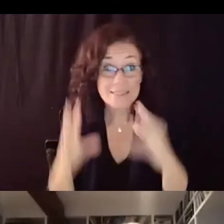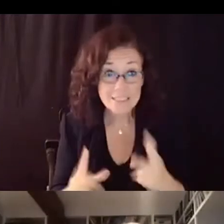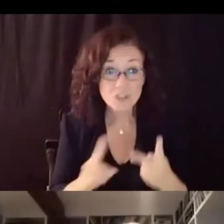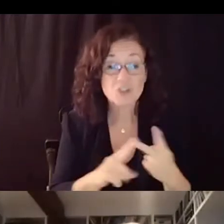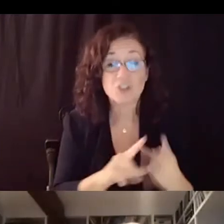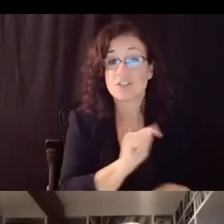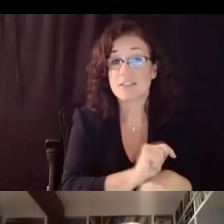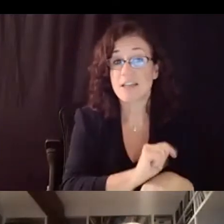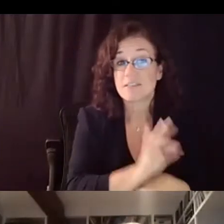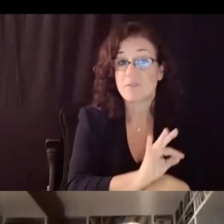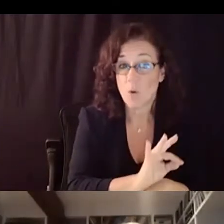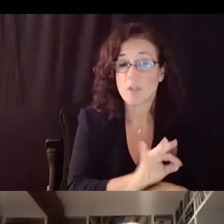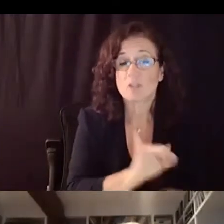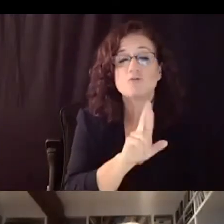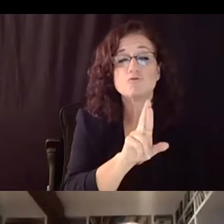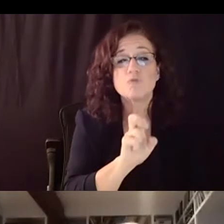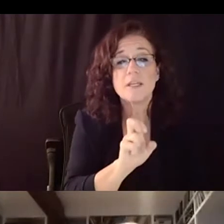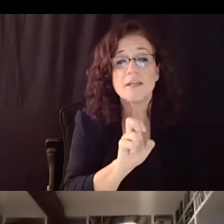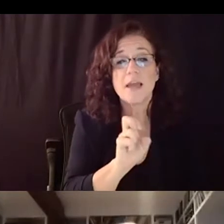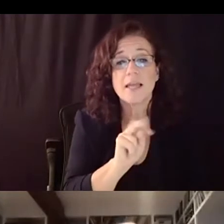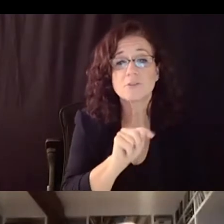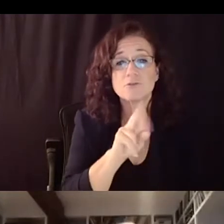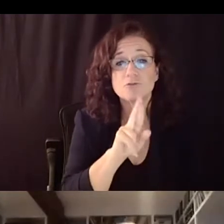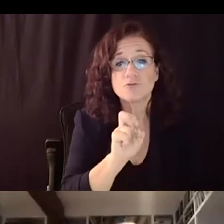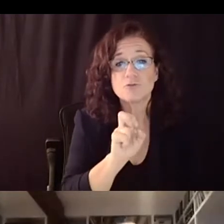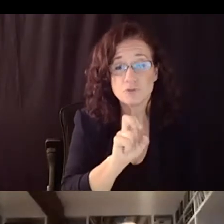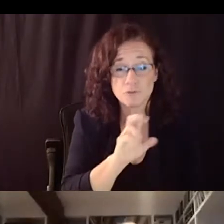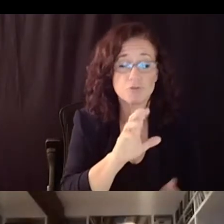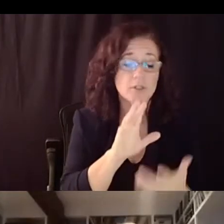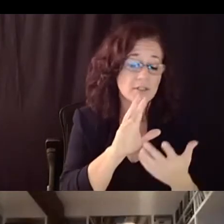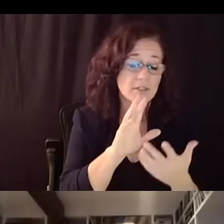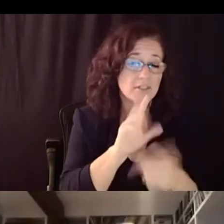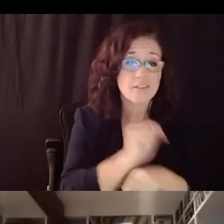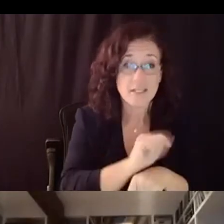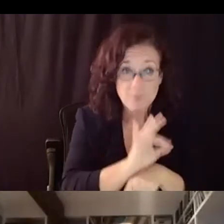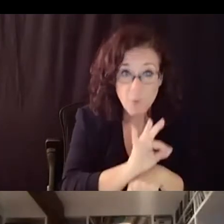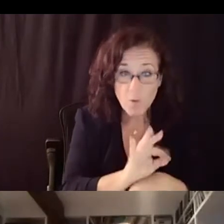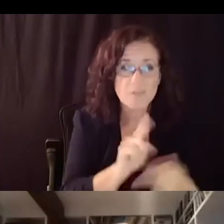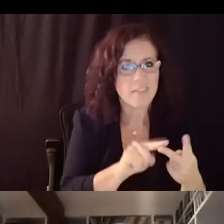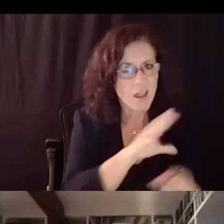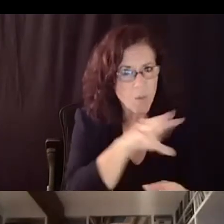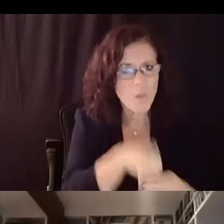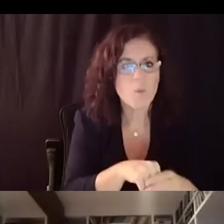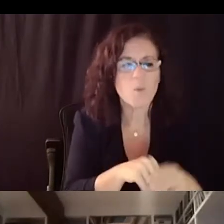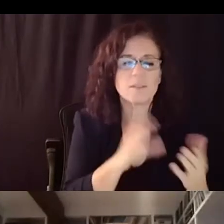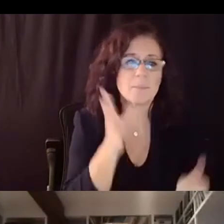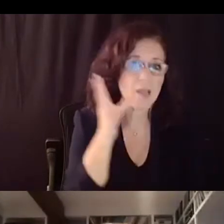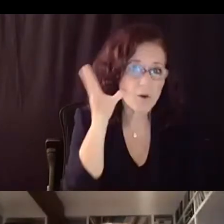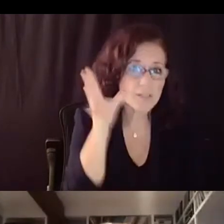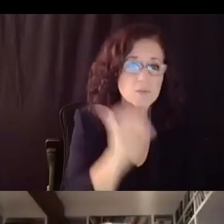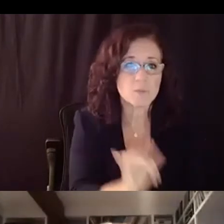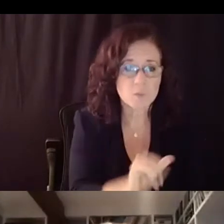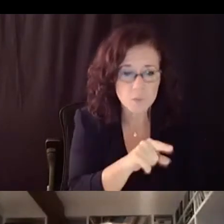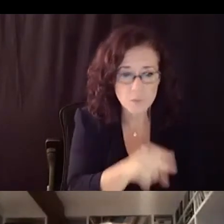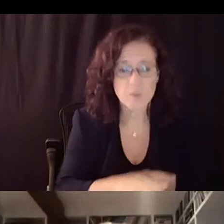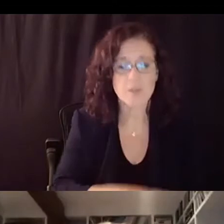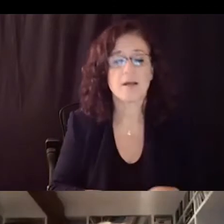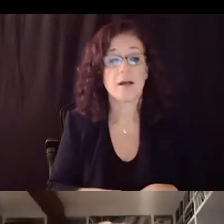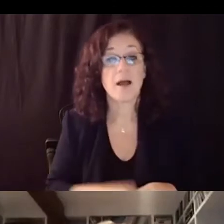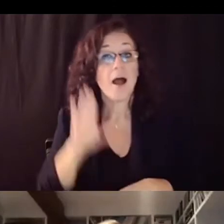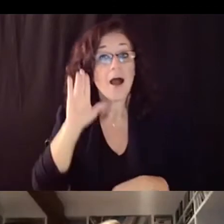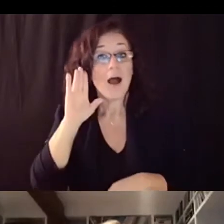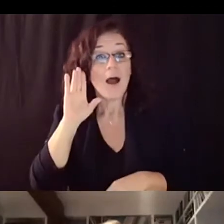force which includes parents and community partners as well i do know that miss carrie has done some extensive outreach with some of our